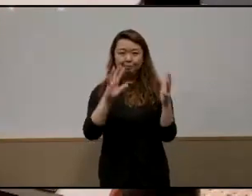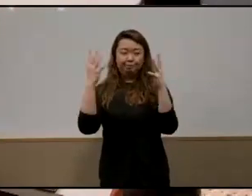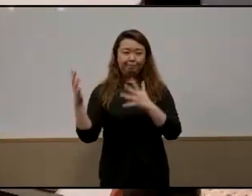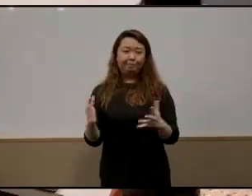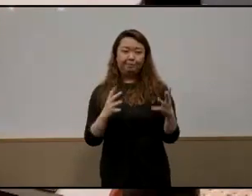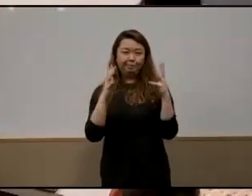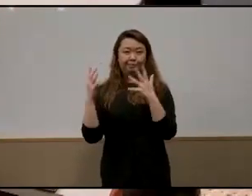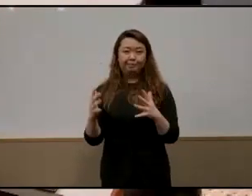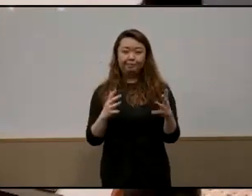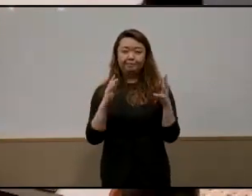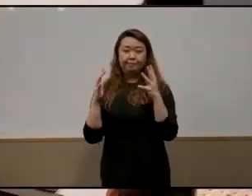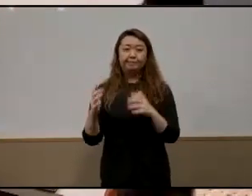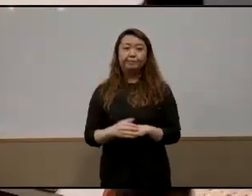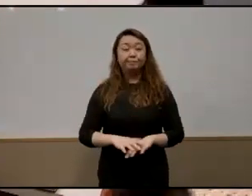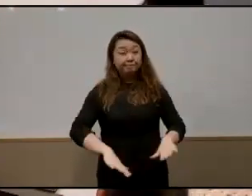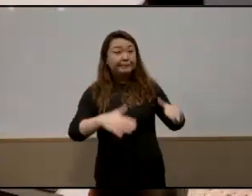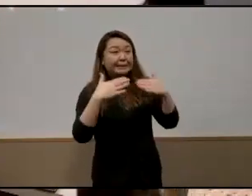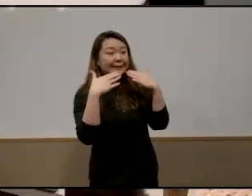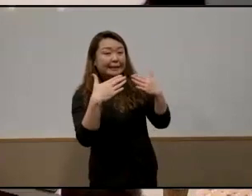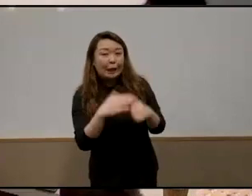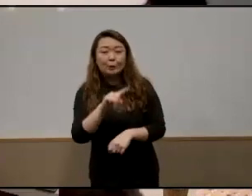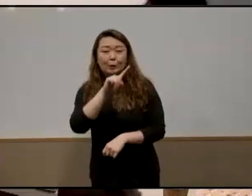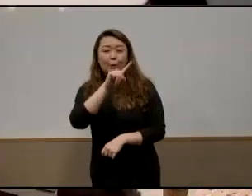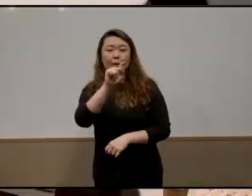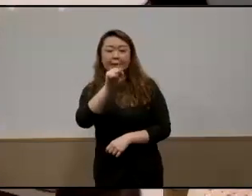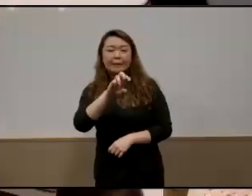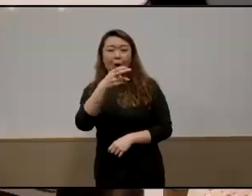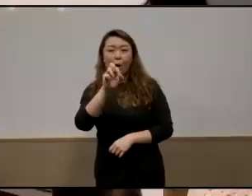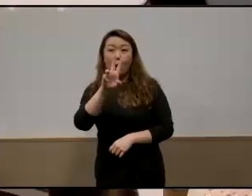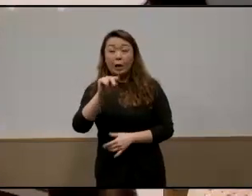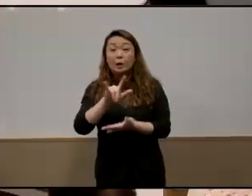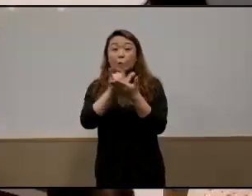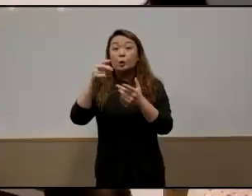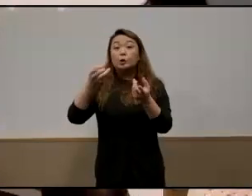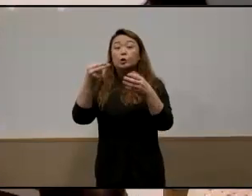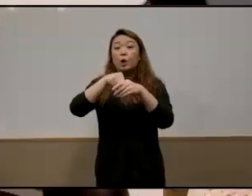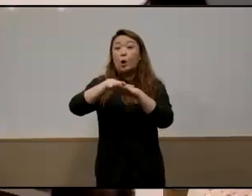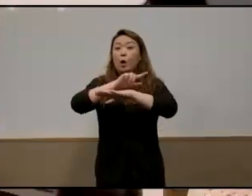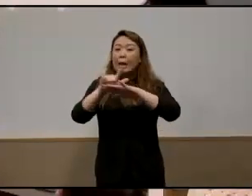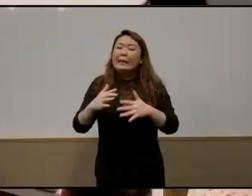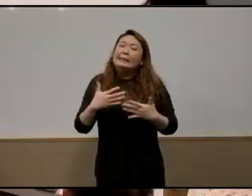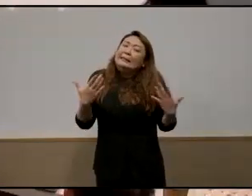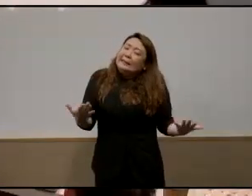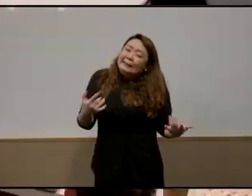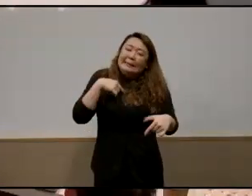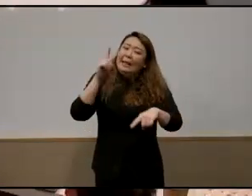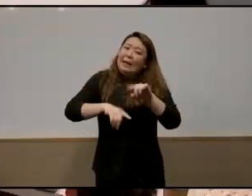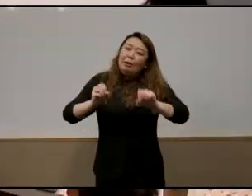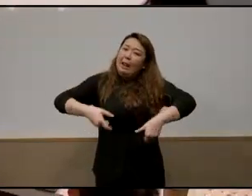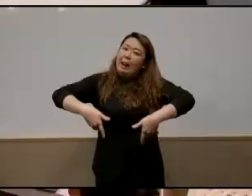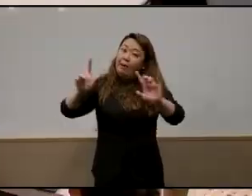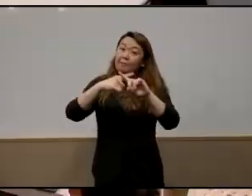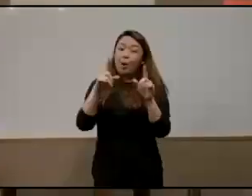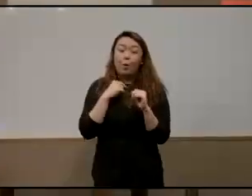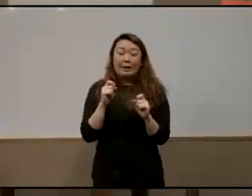thank you very much so home for those of you who are joining us online unfortunately i can't just let you go because we have a little